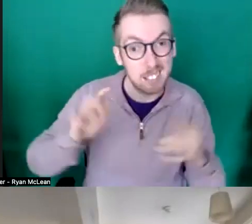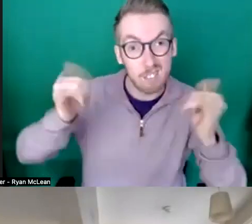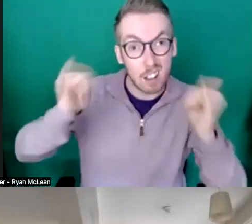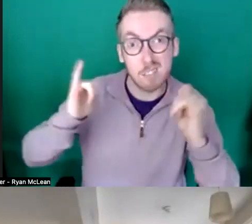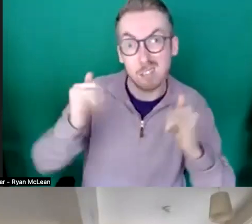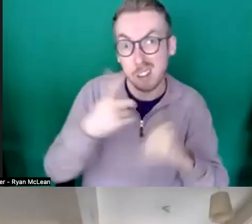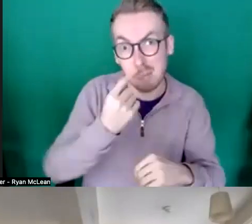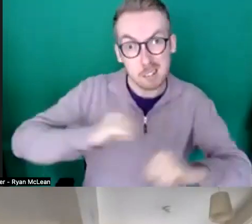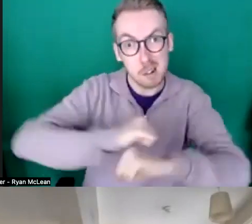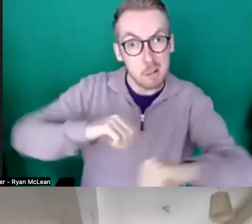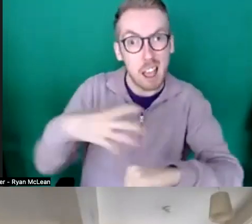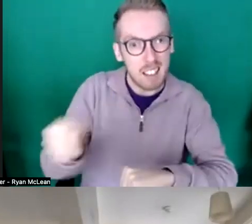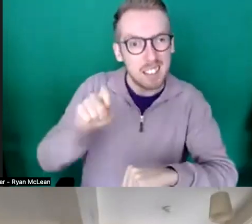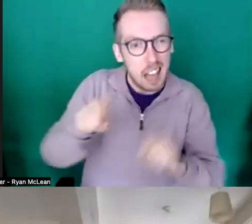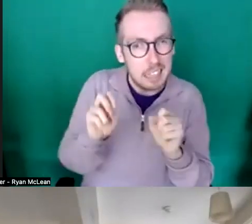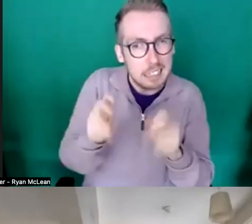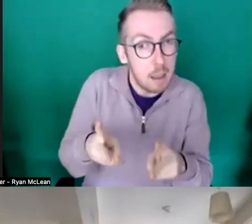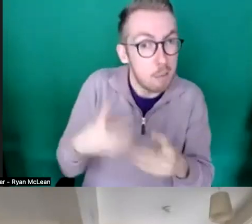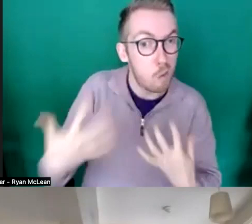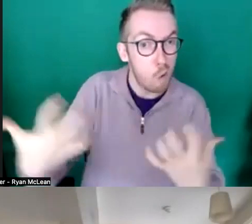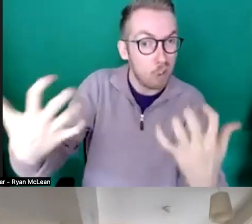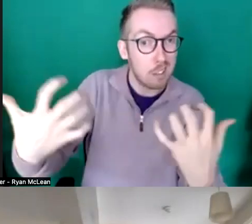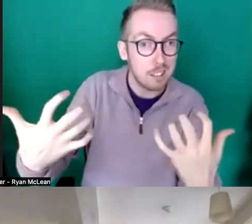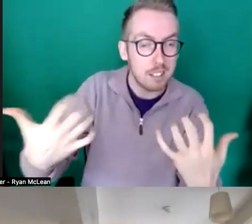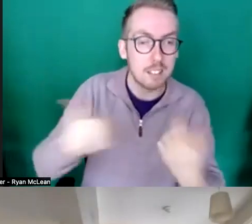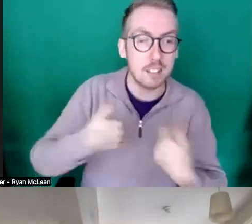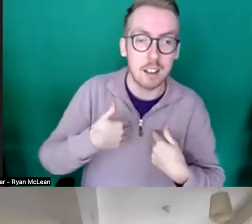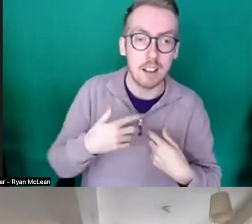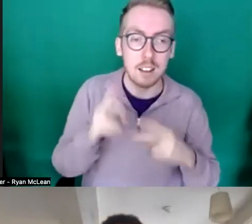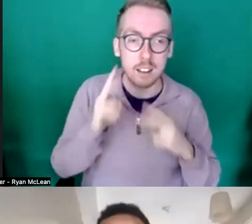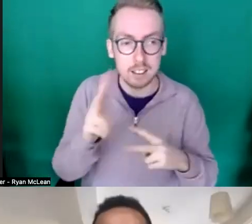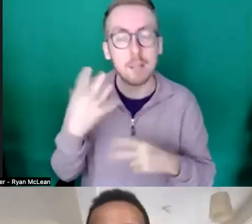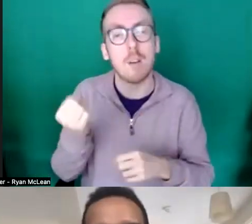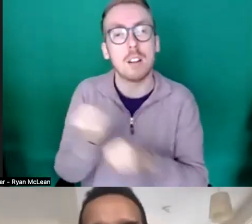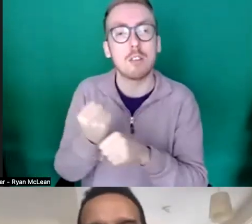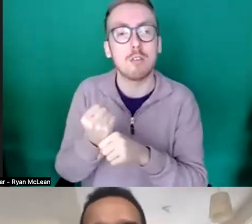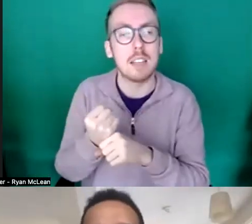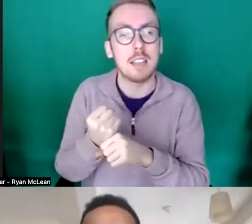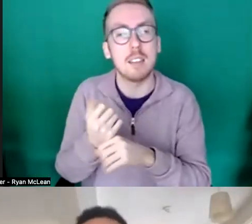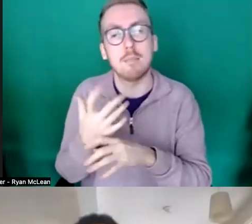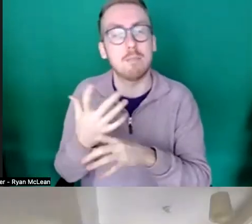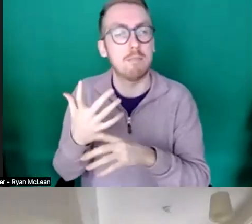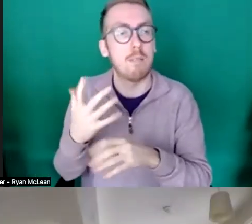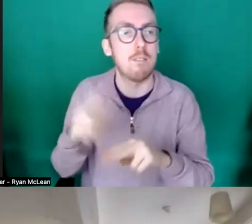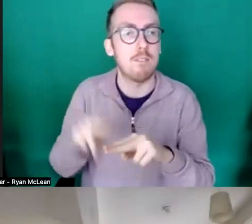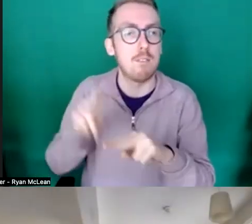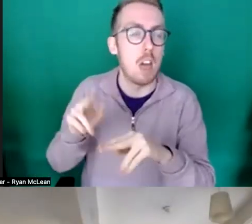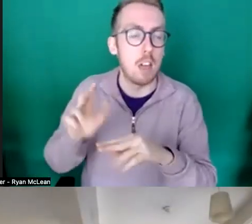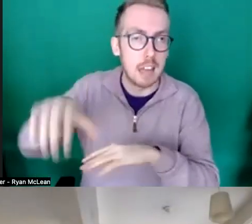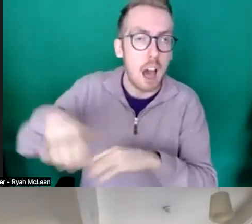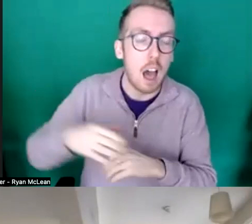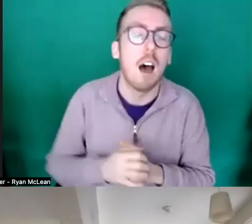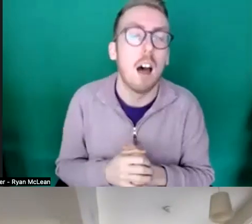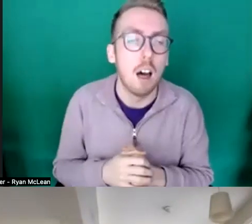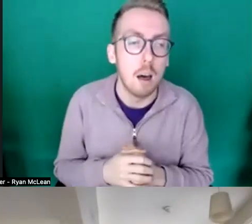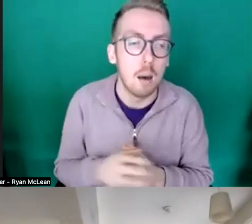for that sort of type of audience um where i saw it was a greenfield site so um it does depend on that but we are looking